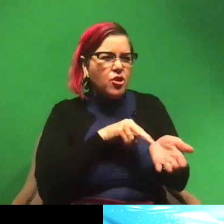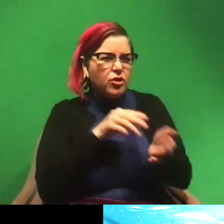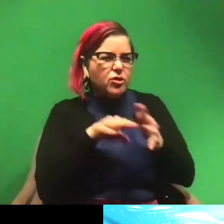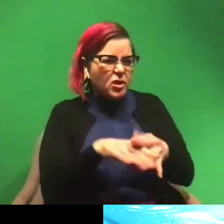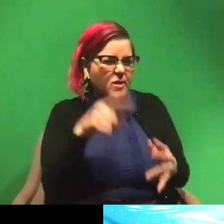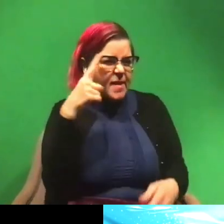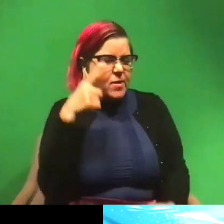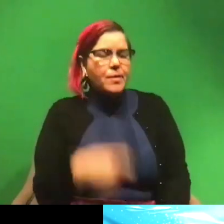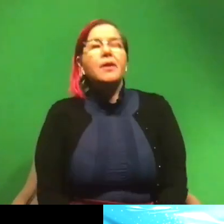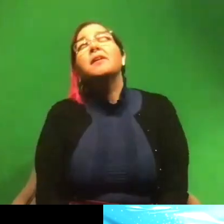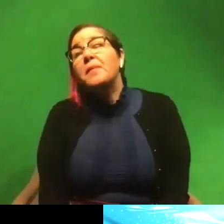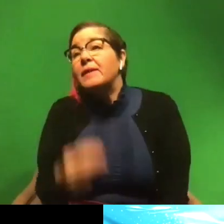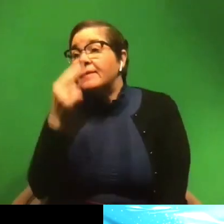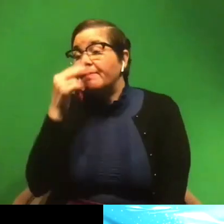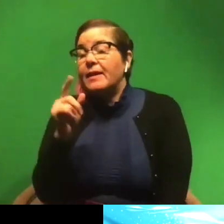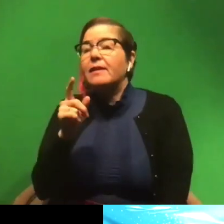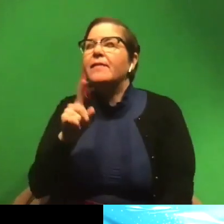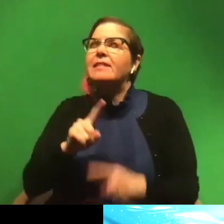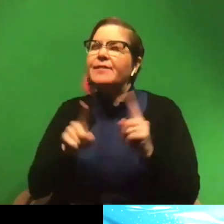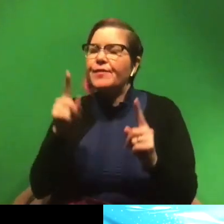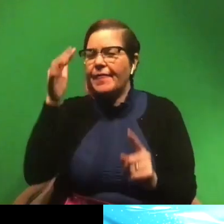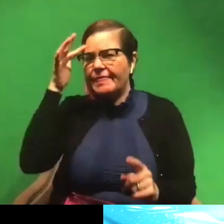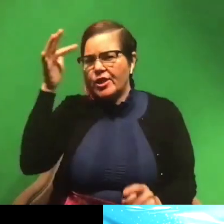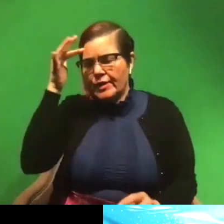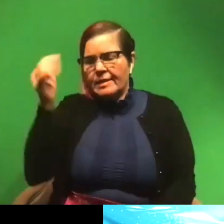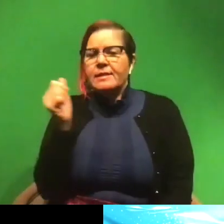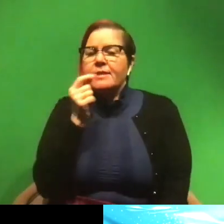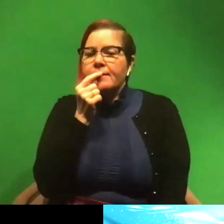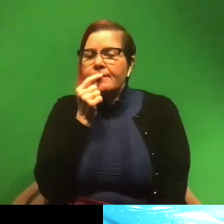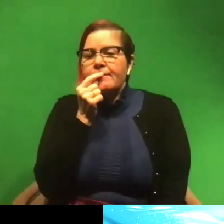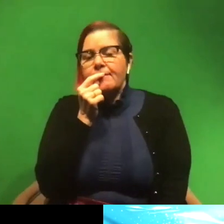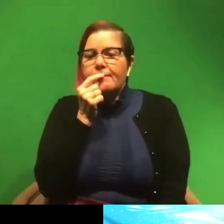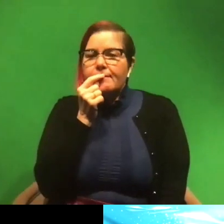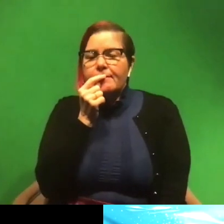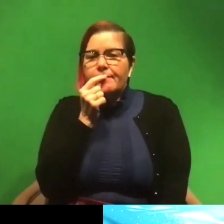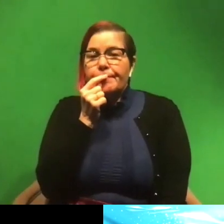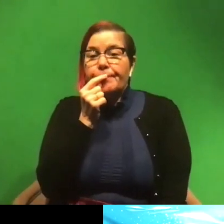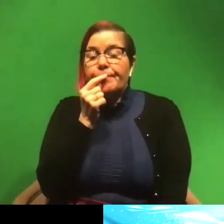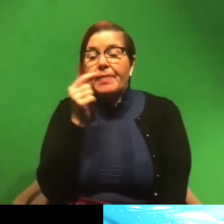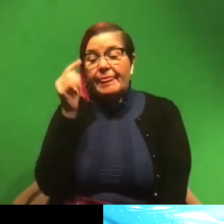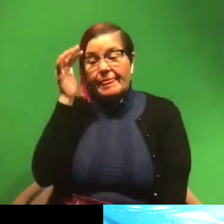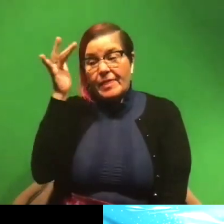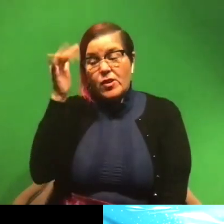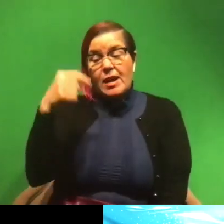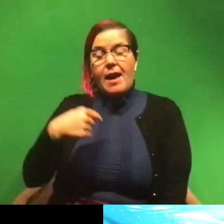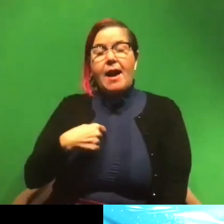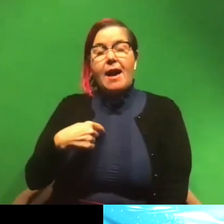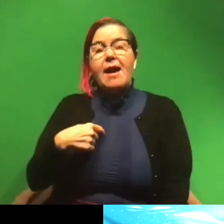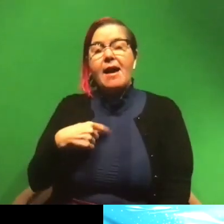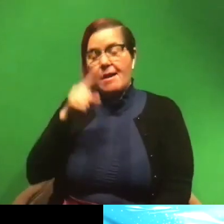there's a lot of different theories. Uh, so the theory that I think